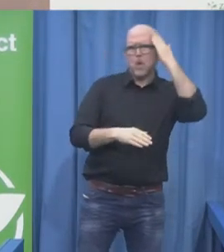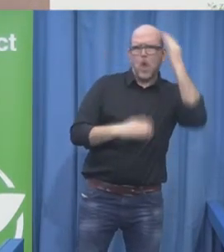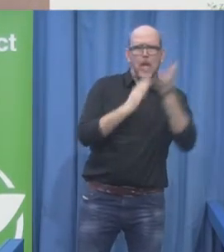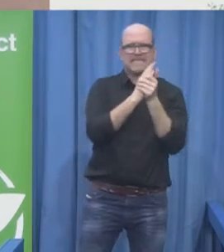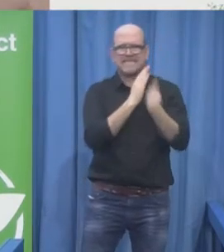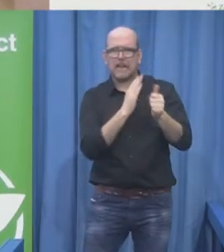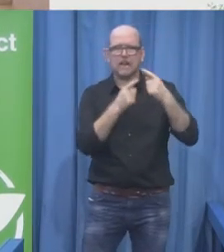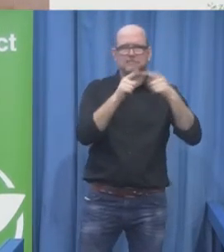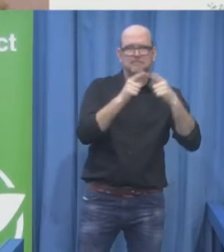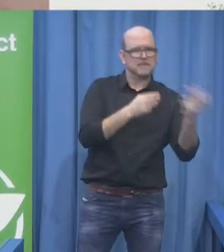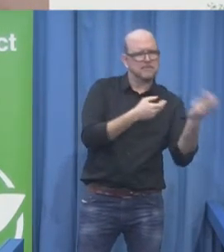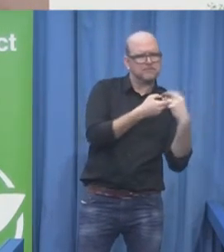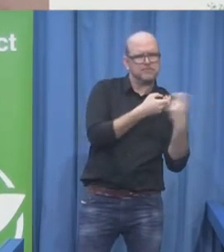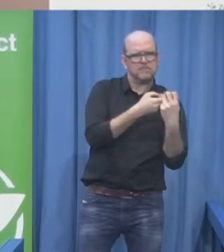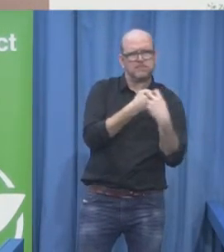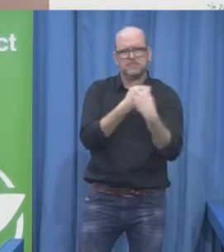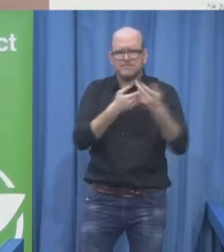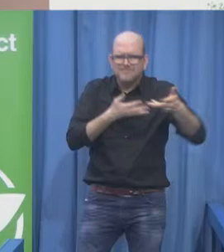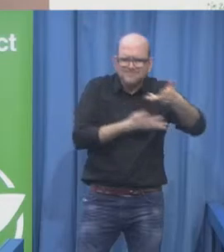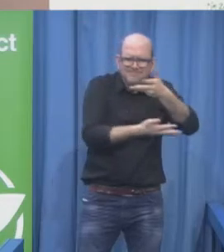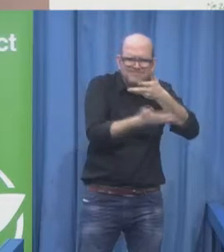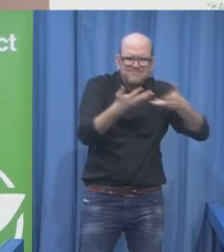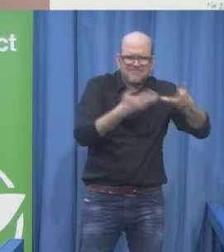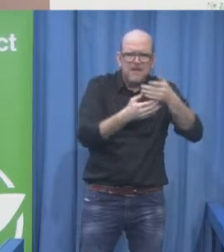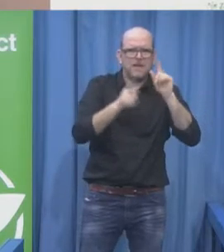it, we have to help them.